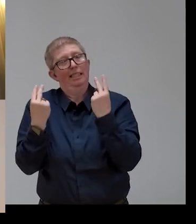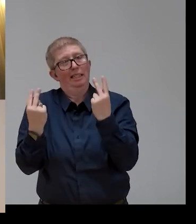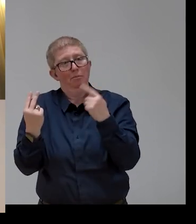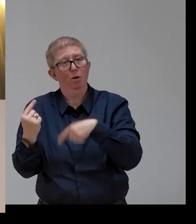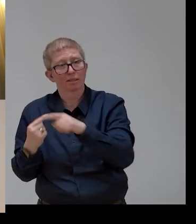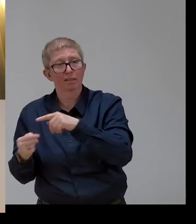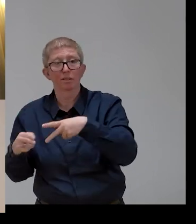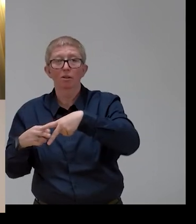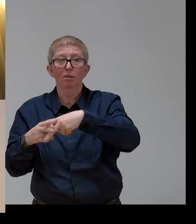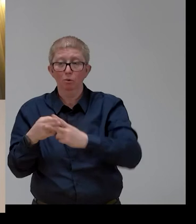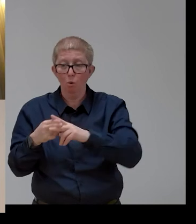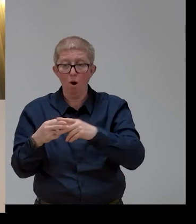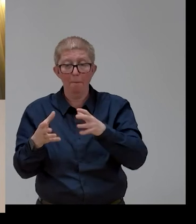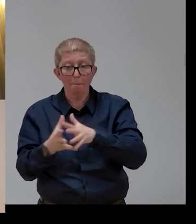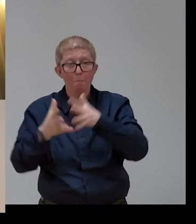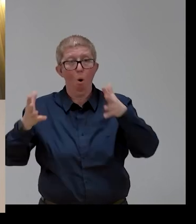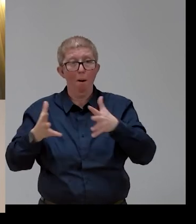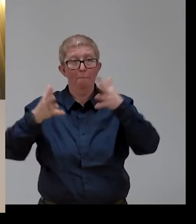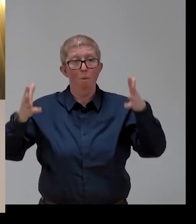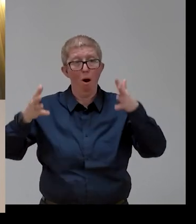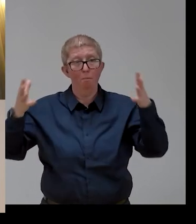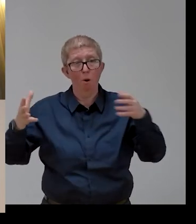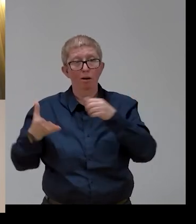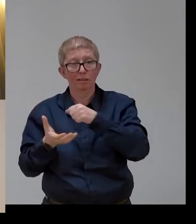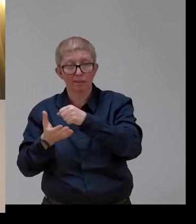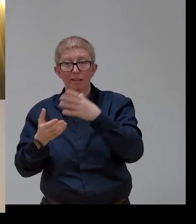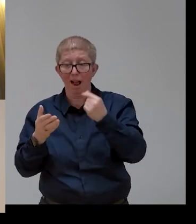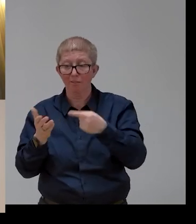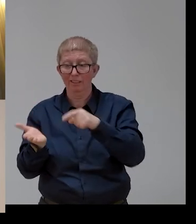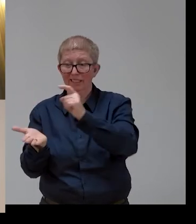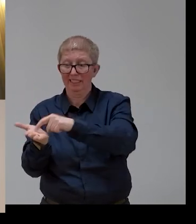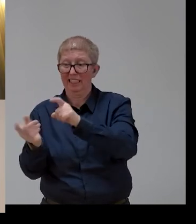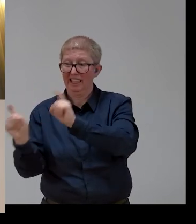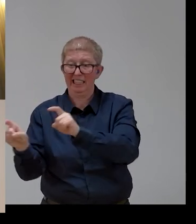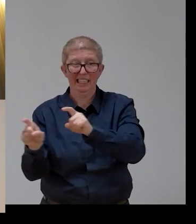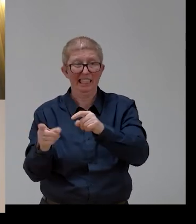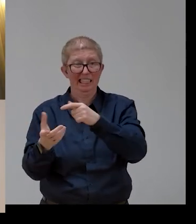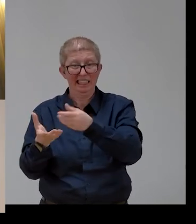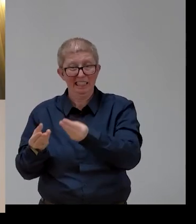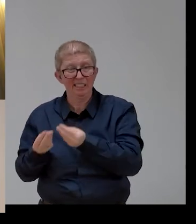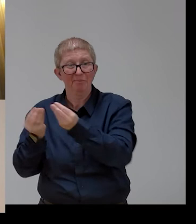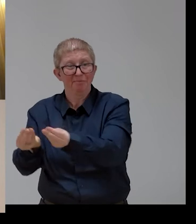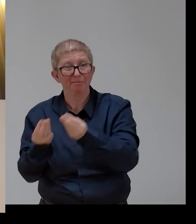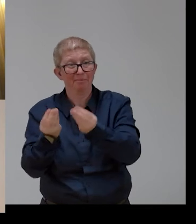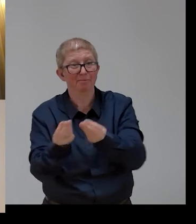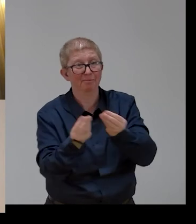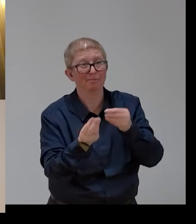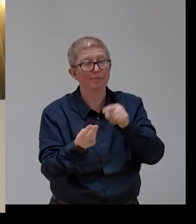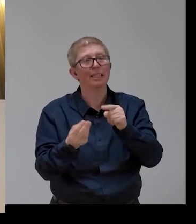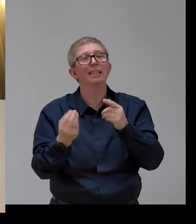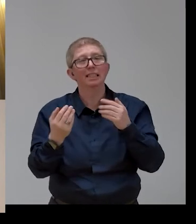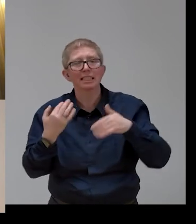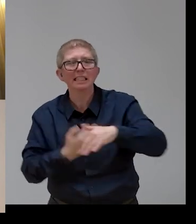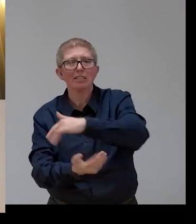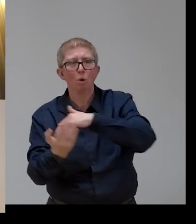to ensure that the conditions in those settings are really respectful of the